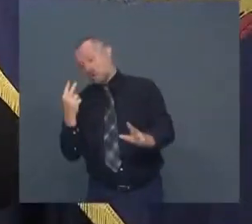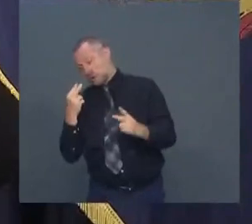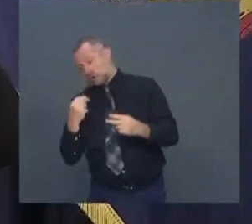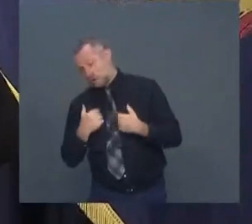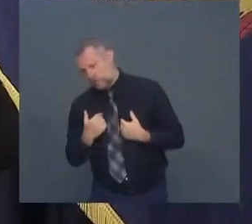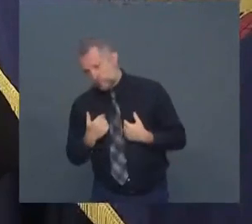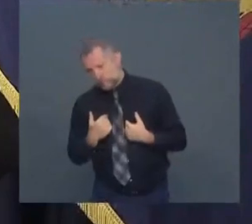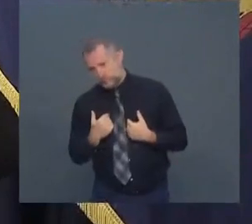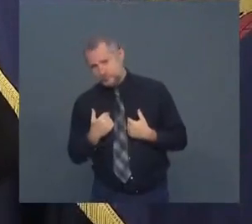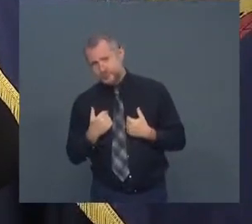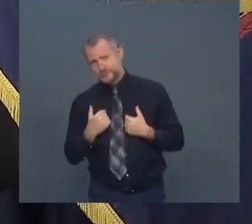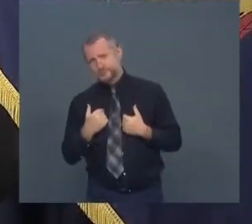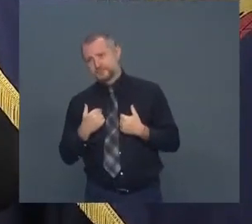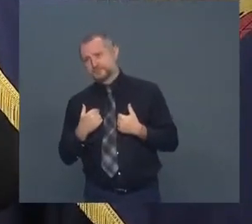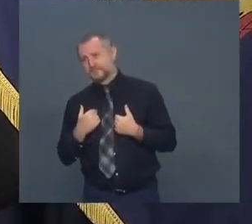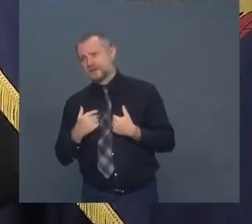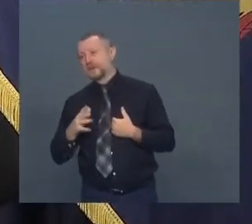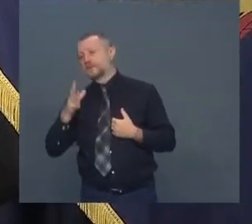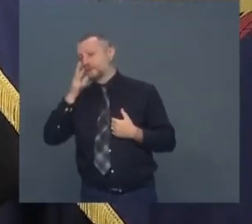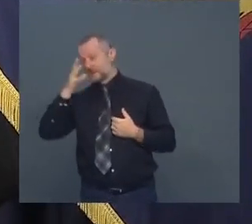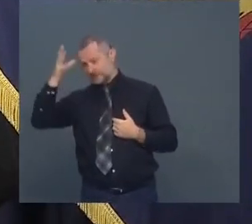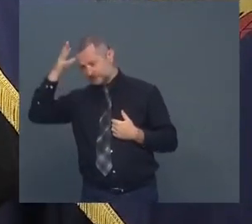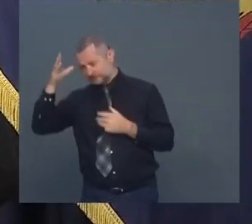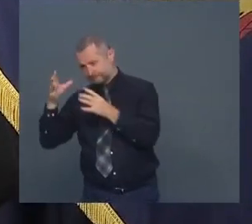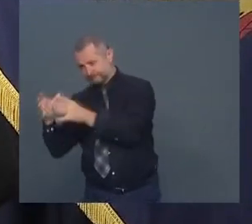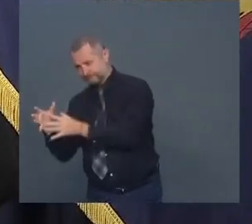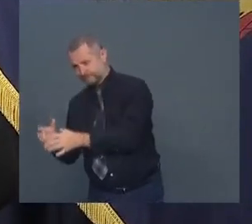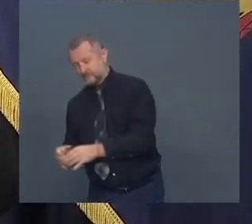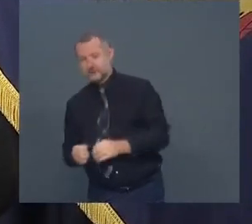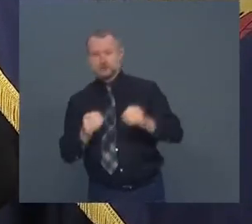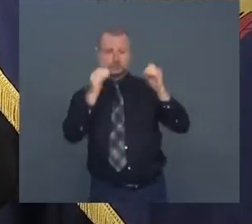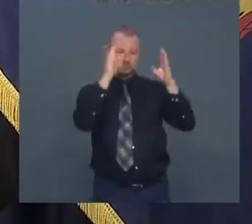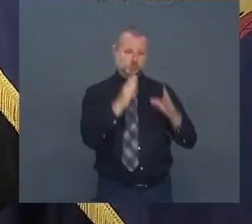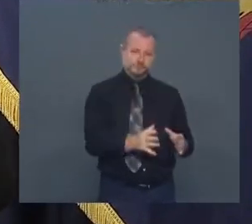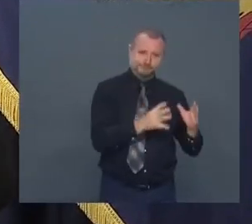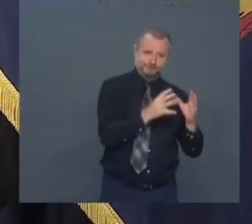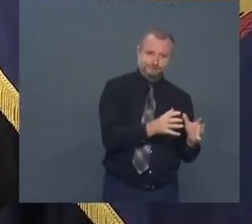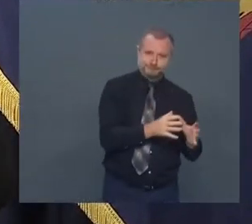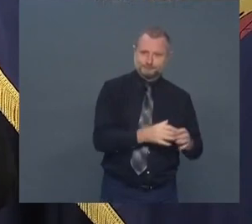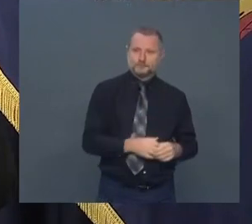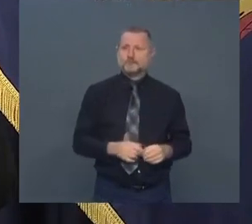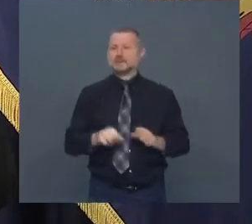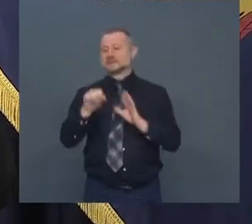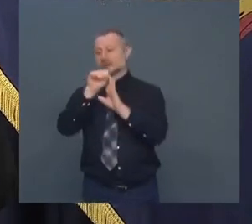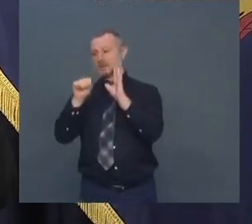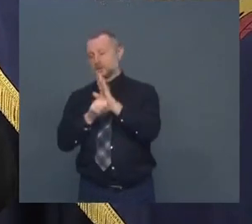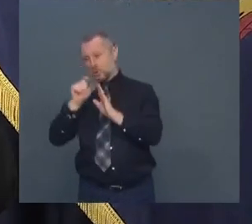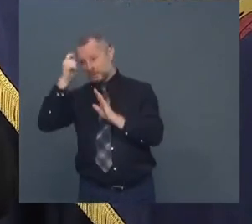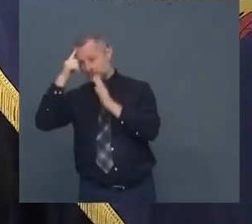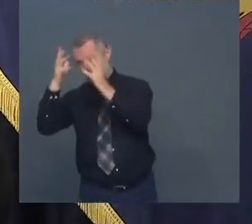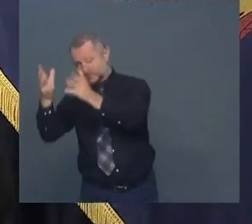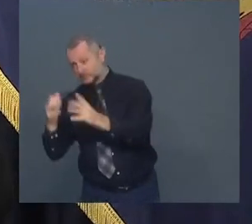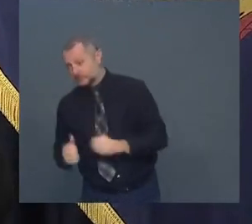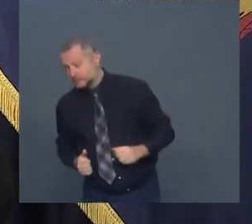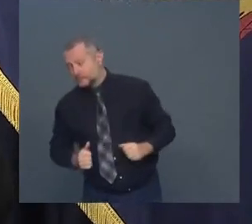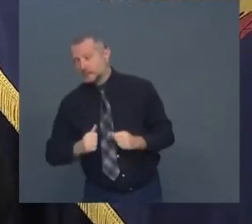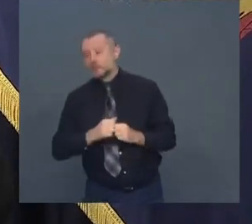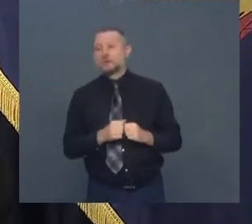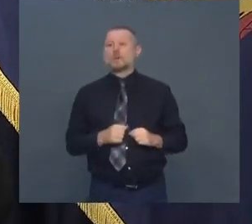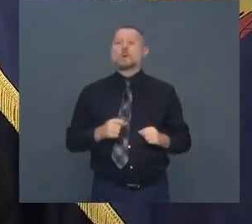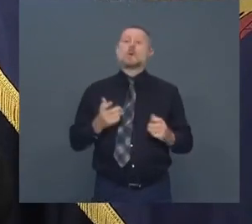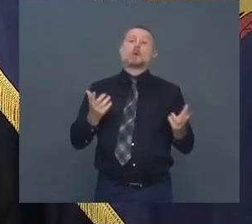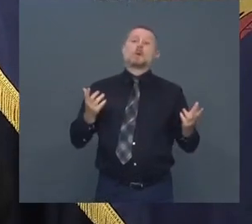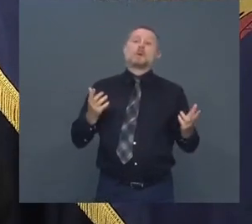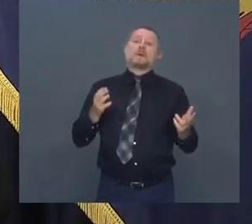there's parents there's teachers there's state government the facts come